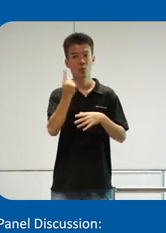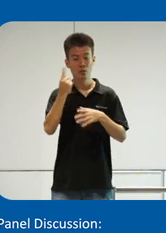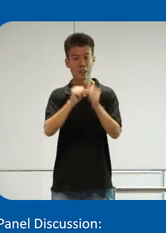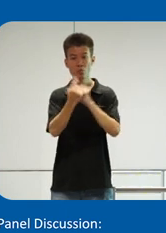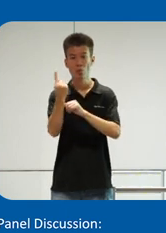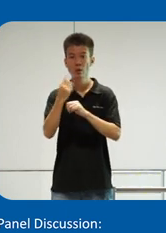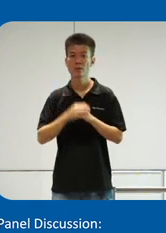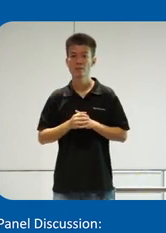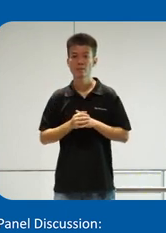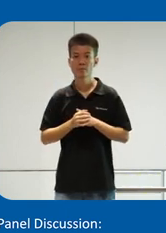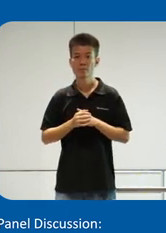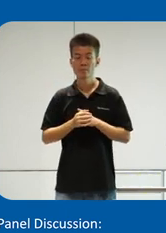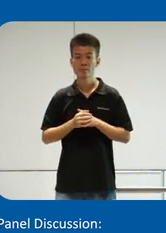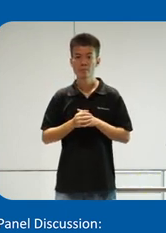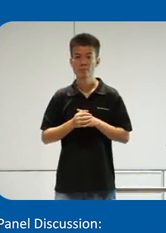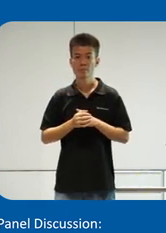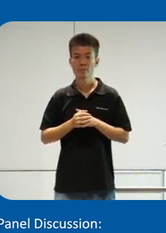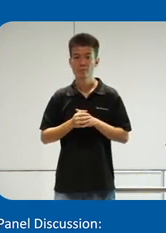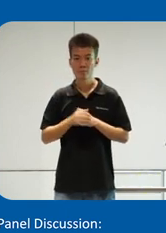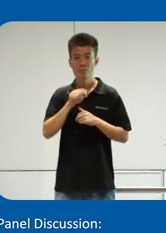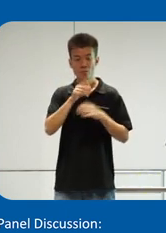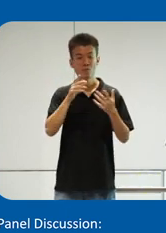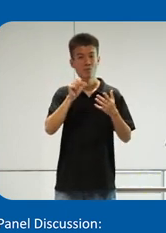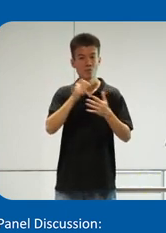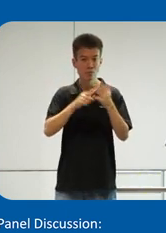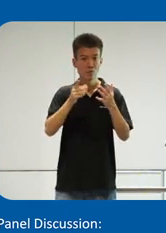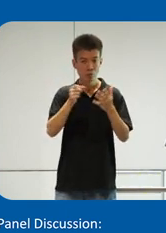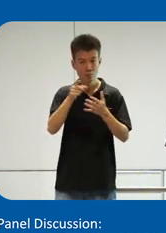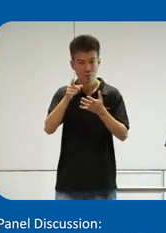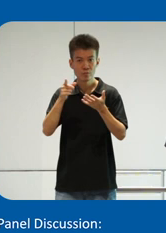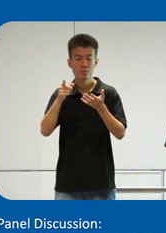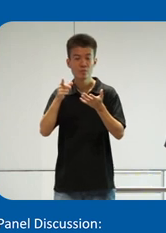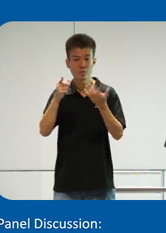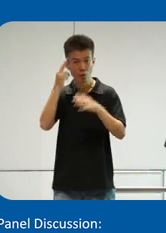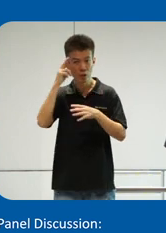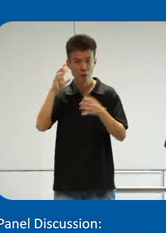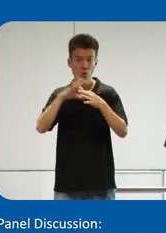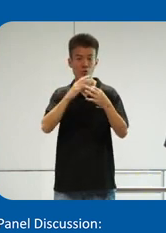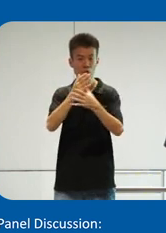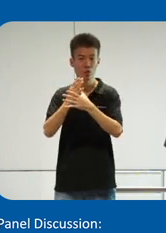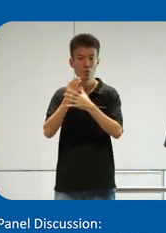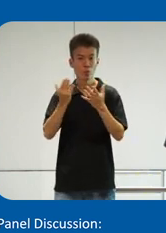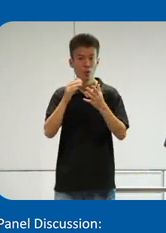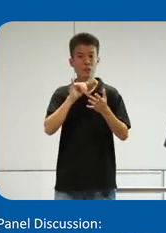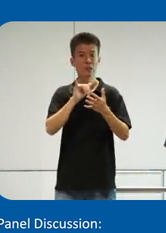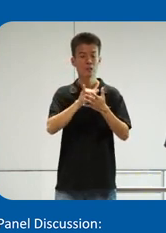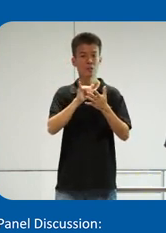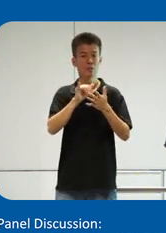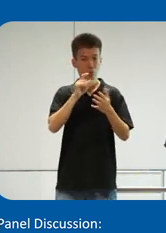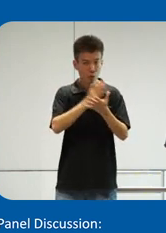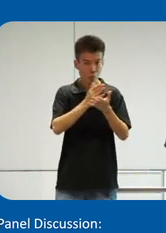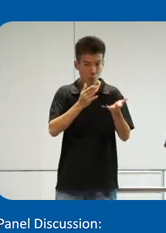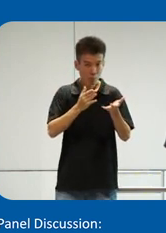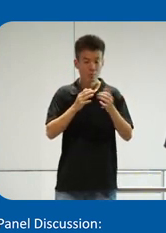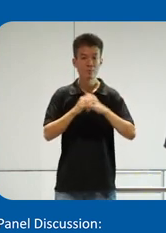everyone, all right? No, but that is the takeaway that I wanted to, our realisation I'll share with you. Where does it, should it stop